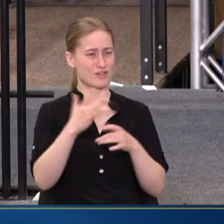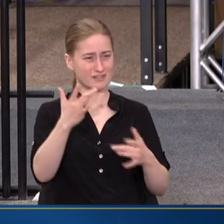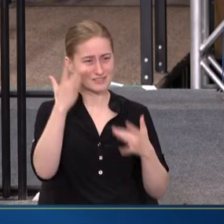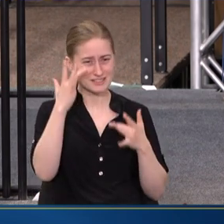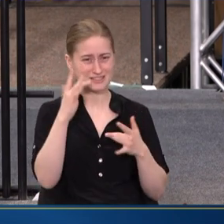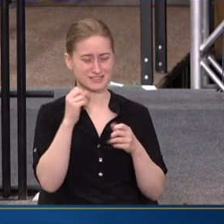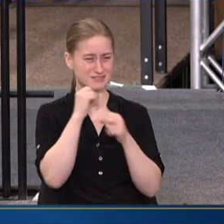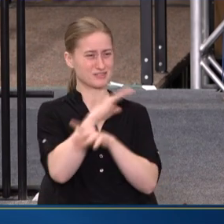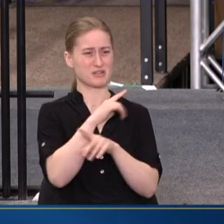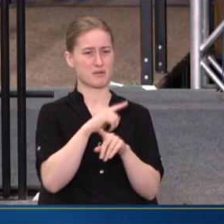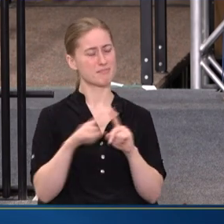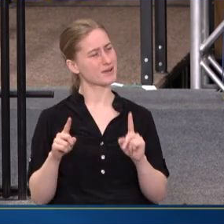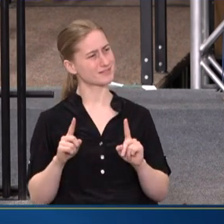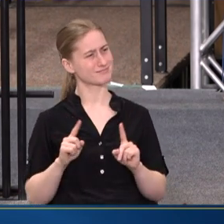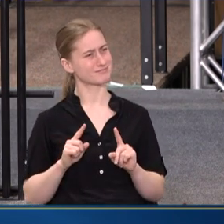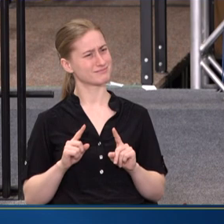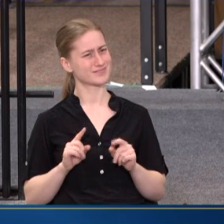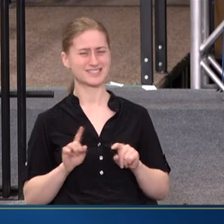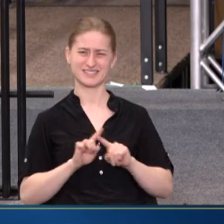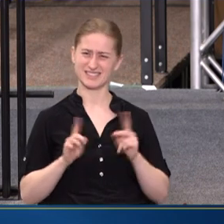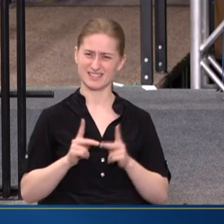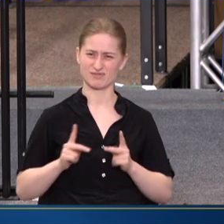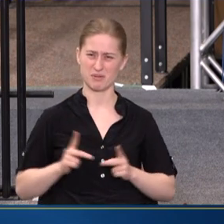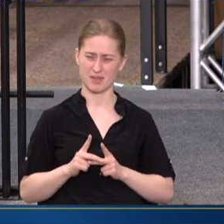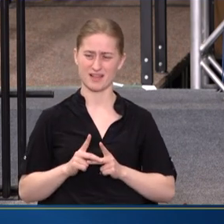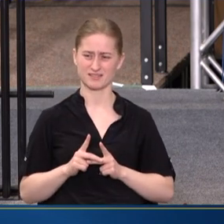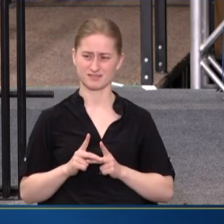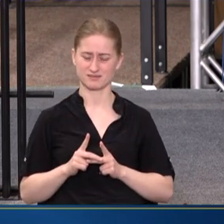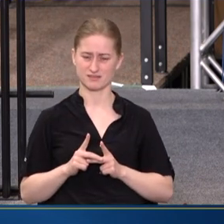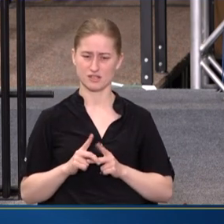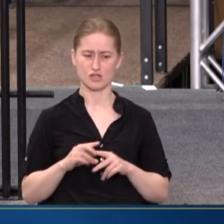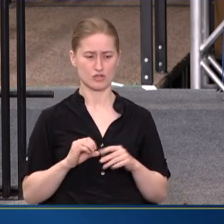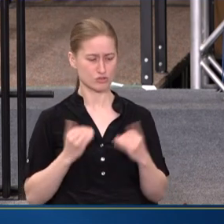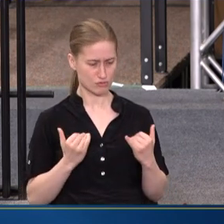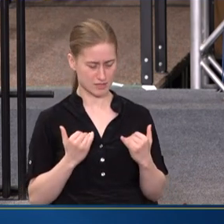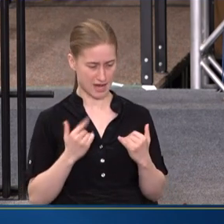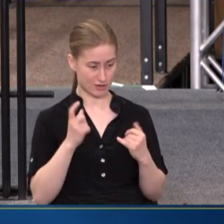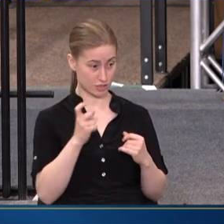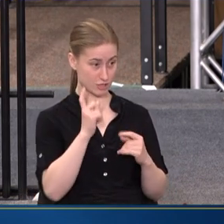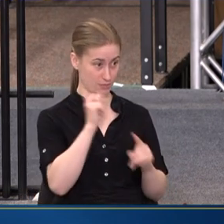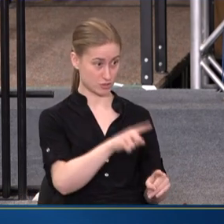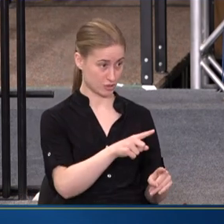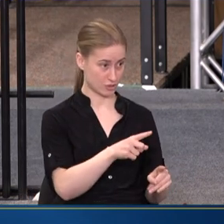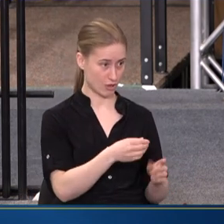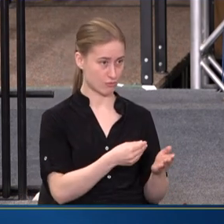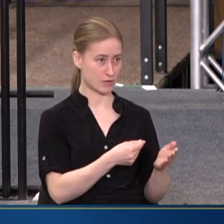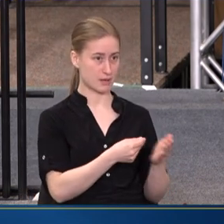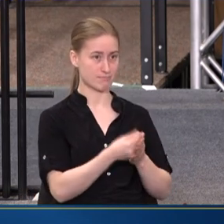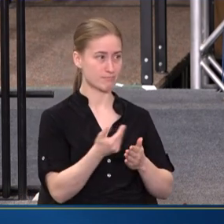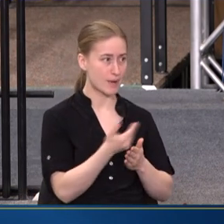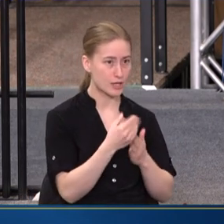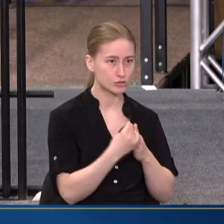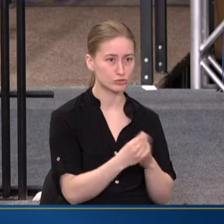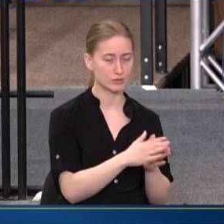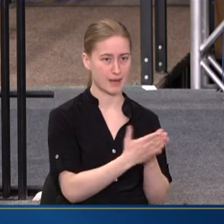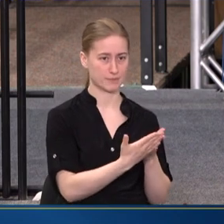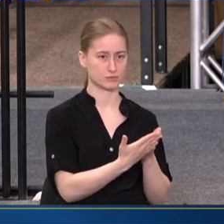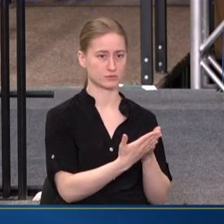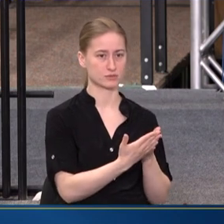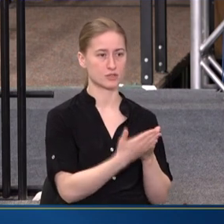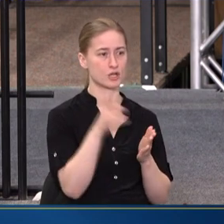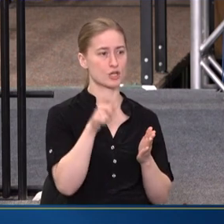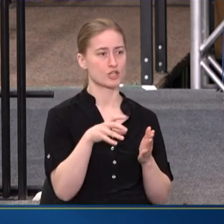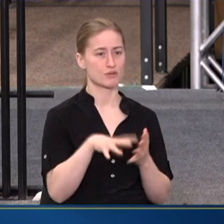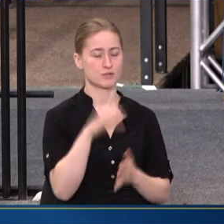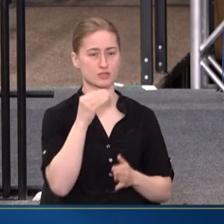IT'S JUST A DIFFERENT PLACE. SO NOW YOU MUST GO AND BUY NEW GUIDE BOOKS. YOU